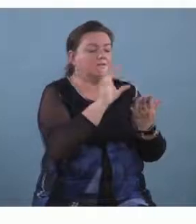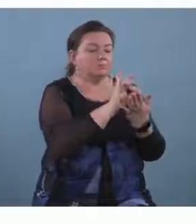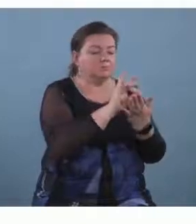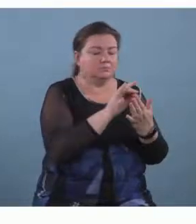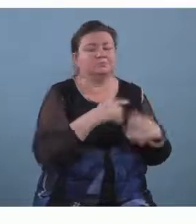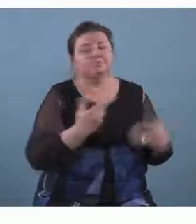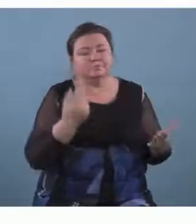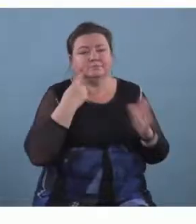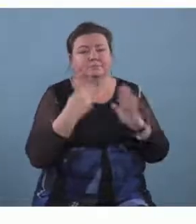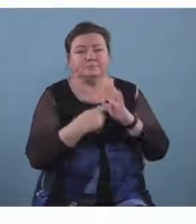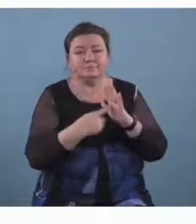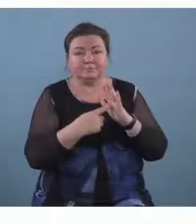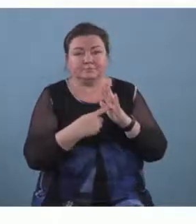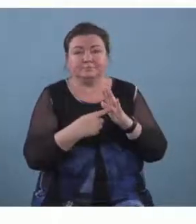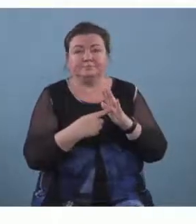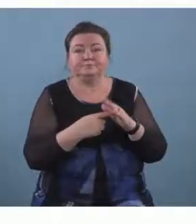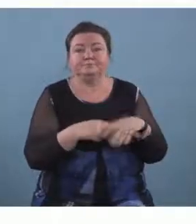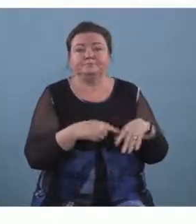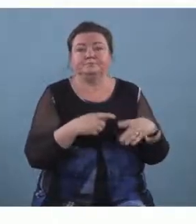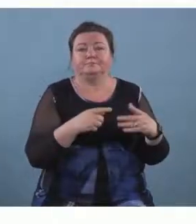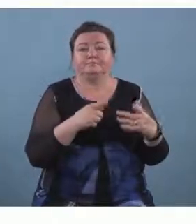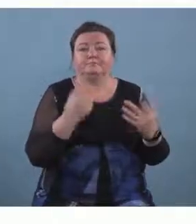um i will press record on the other